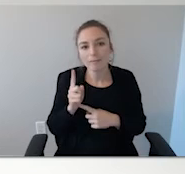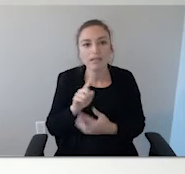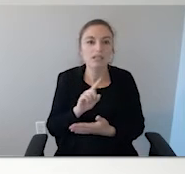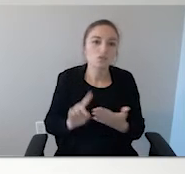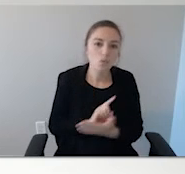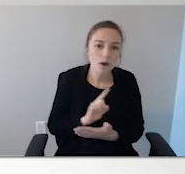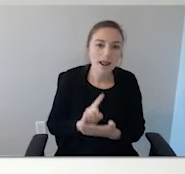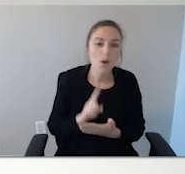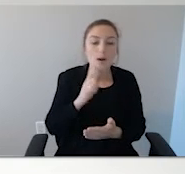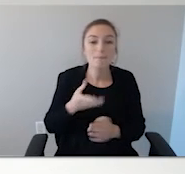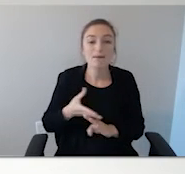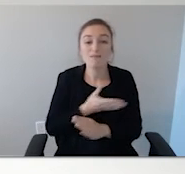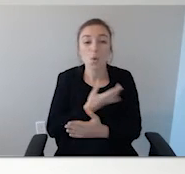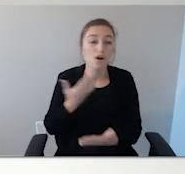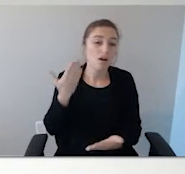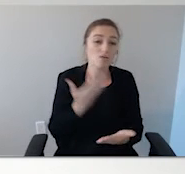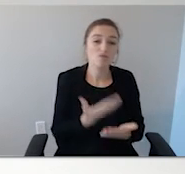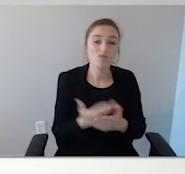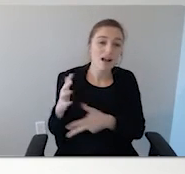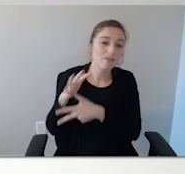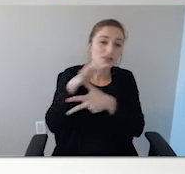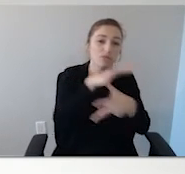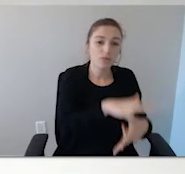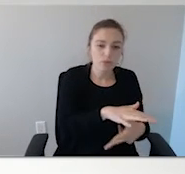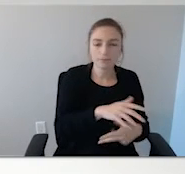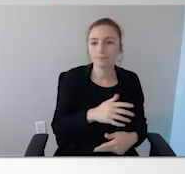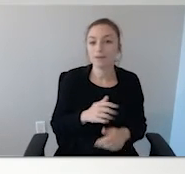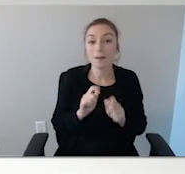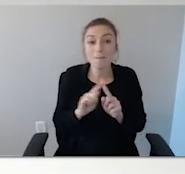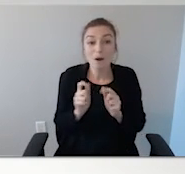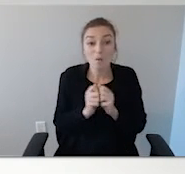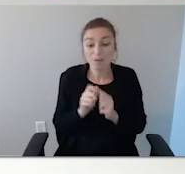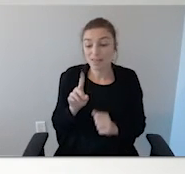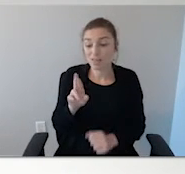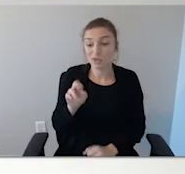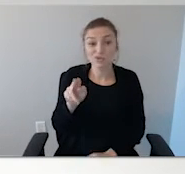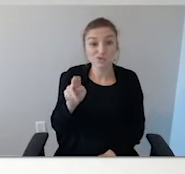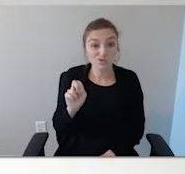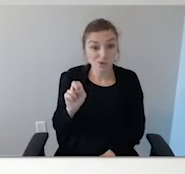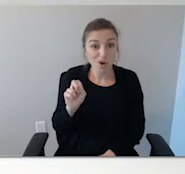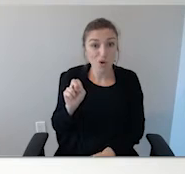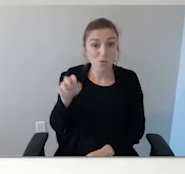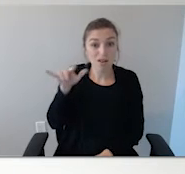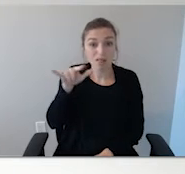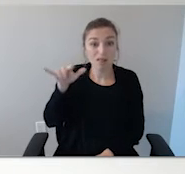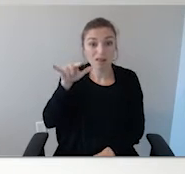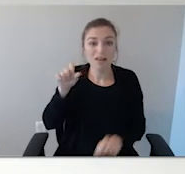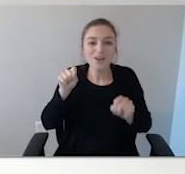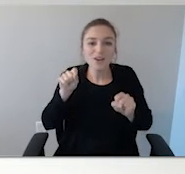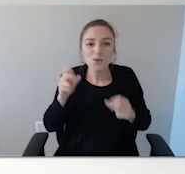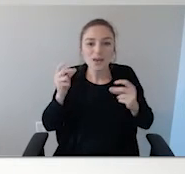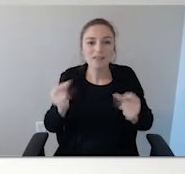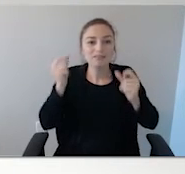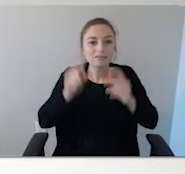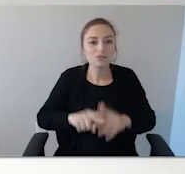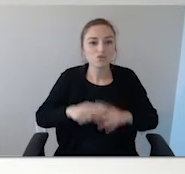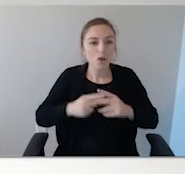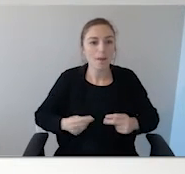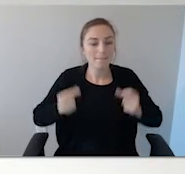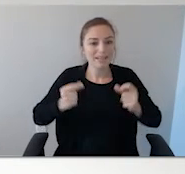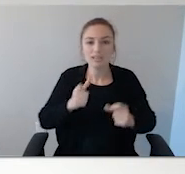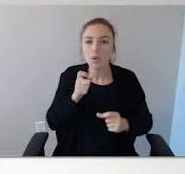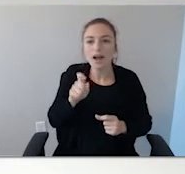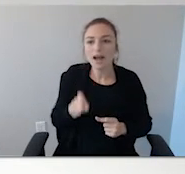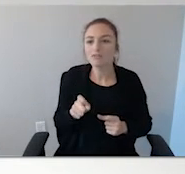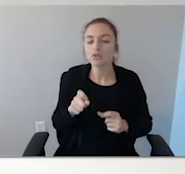Where with a drone, if you had that, you could just implement the search right there. You don't have to depend on